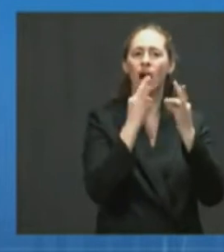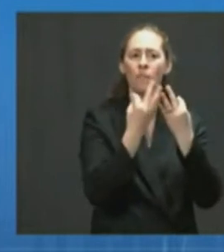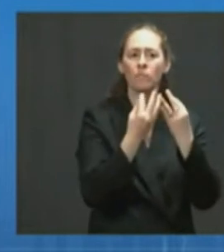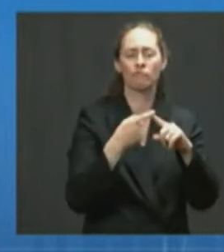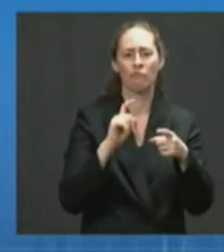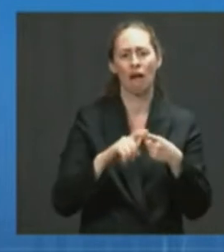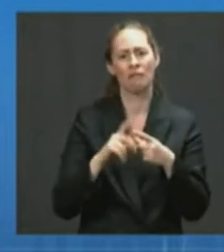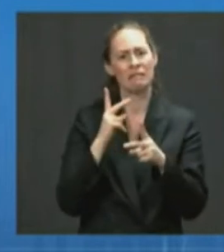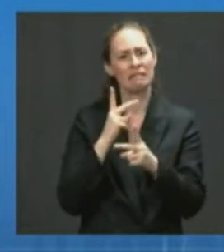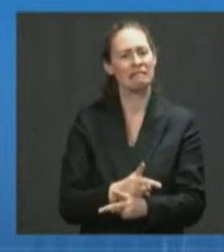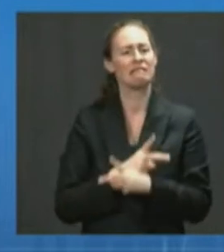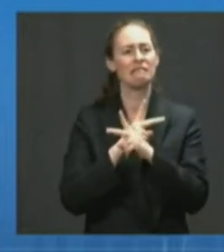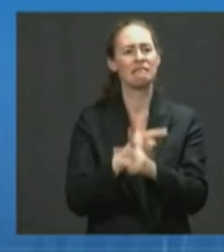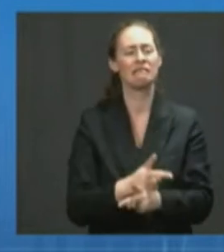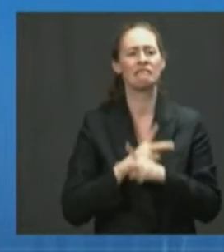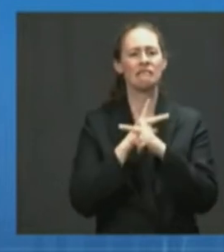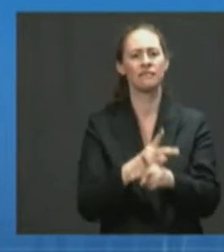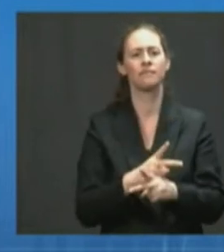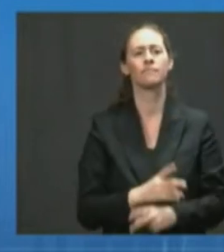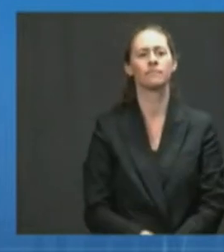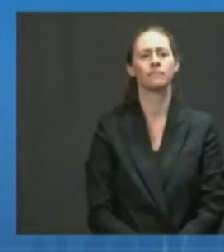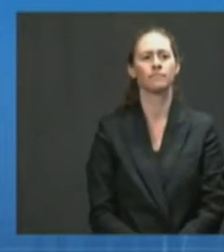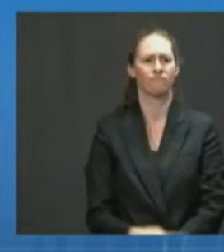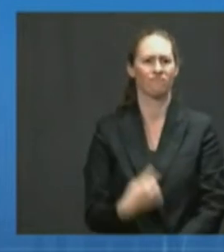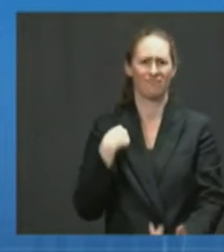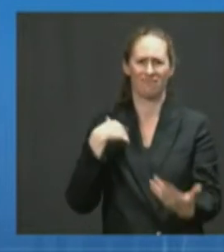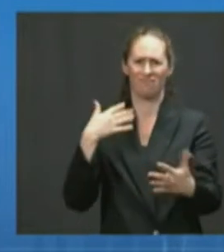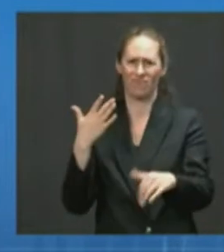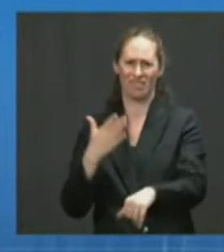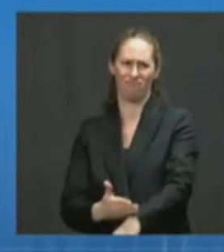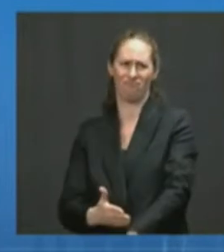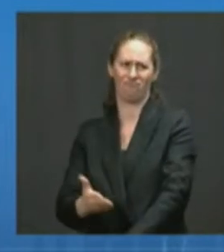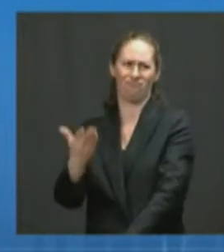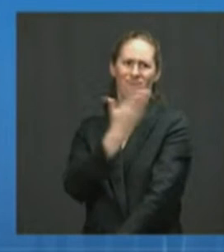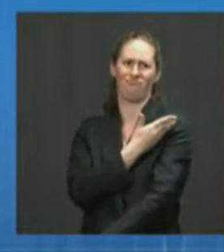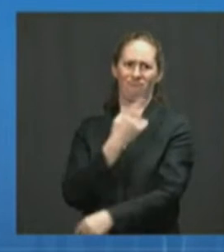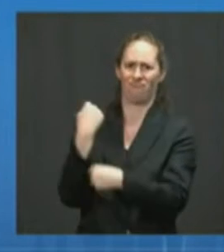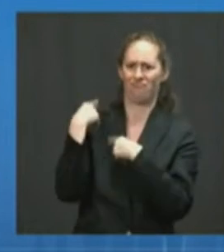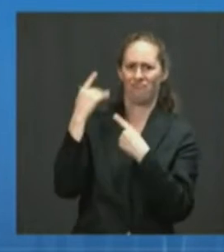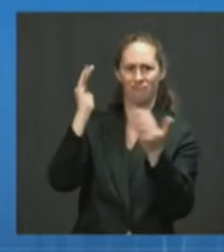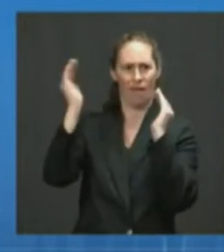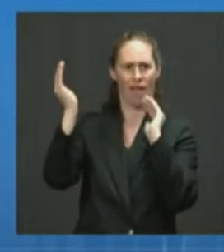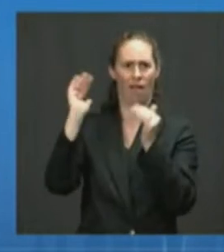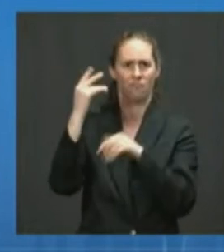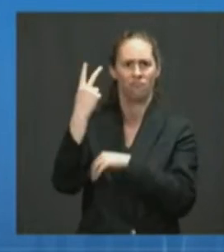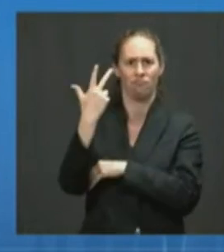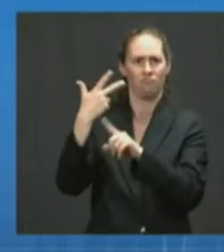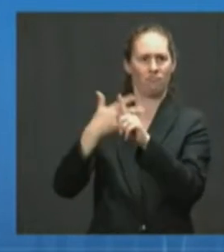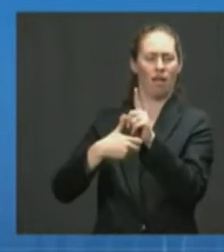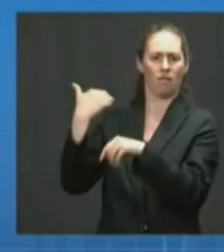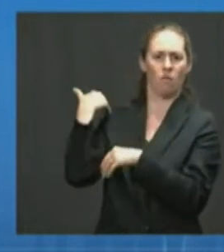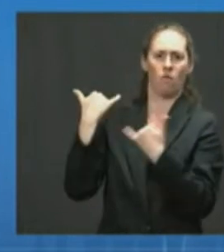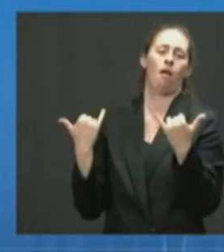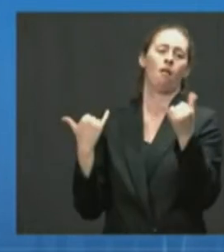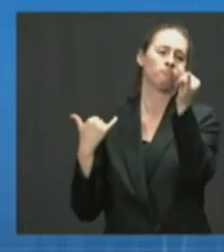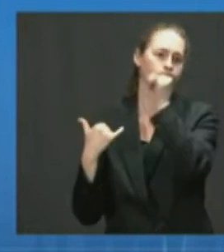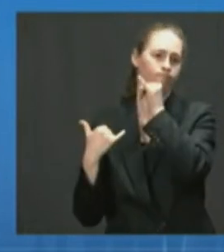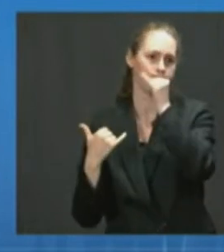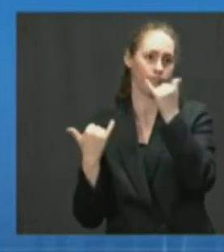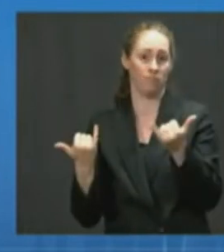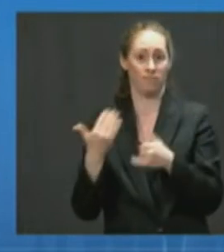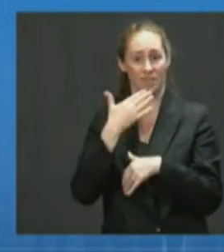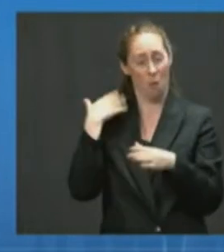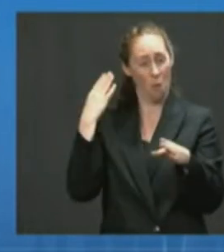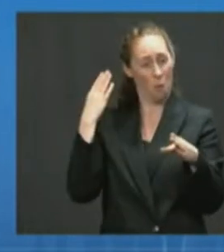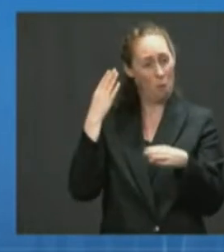we've made significant progress. We're a very different place than we were several months ago by getting 162 million people vaccinated.